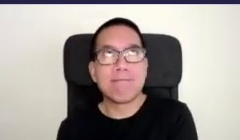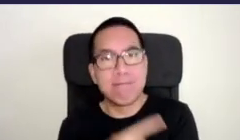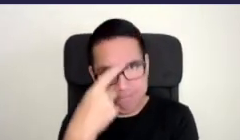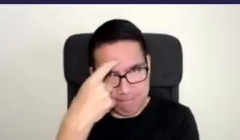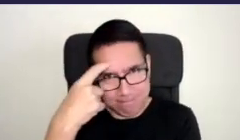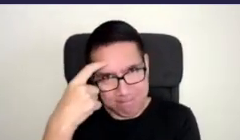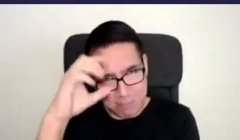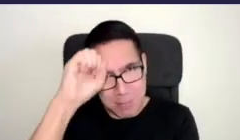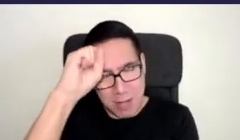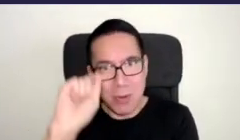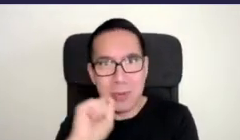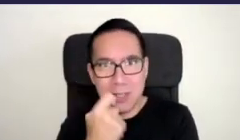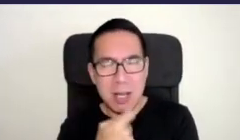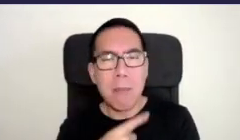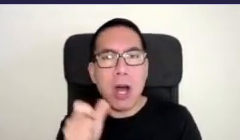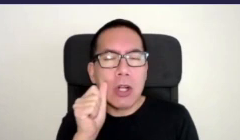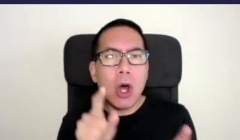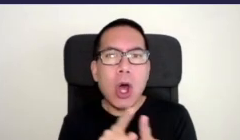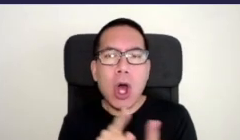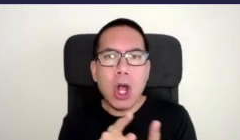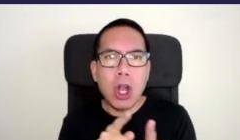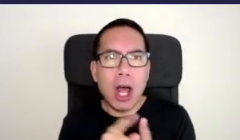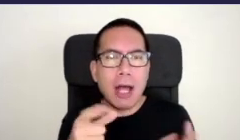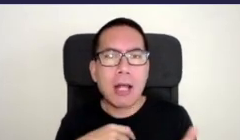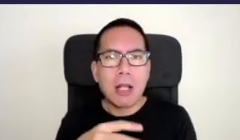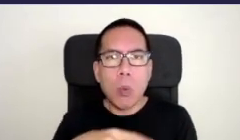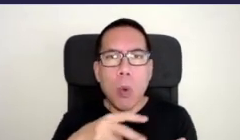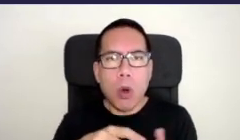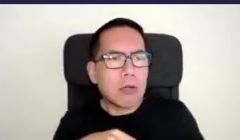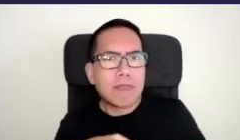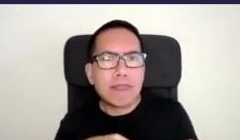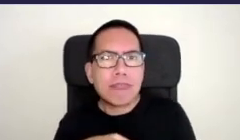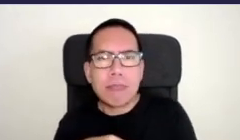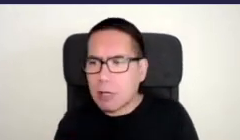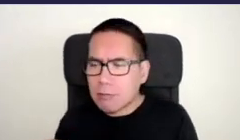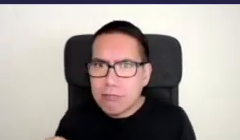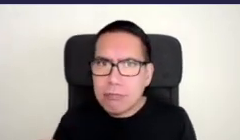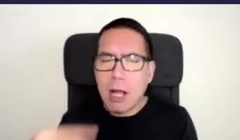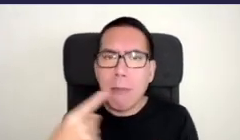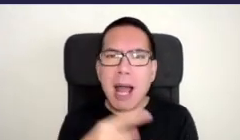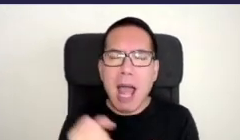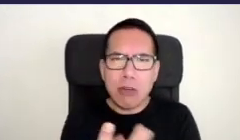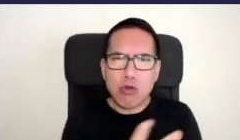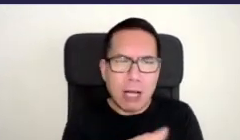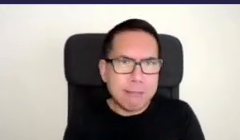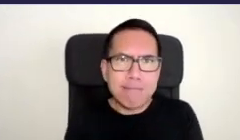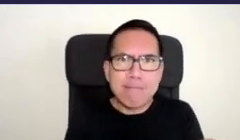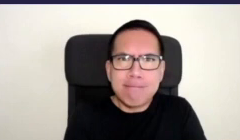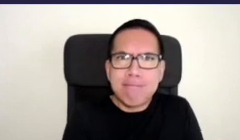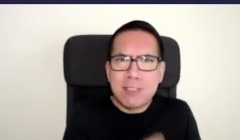but nature strips are the ones I just want to focus on a little bit here for two reasons one